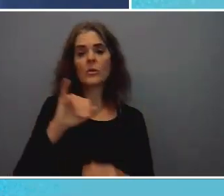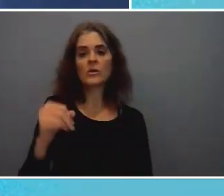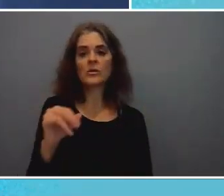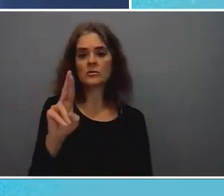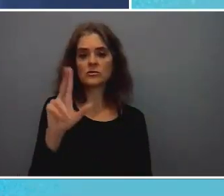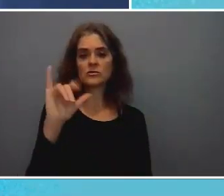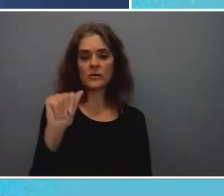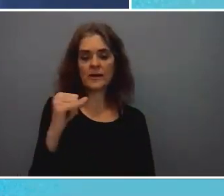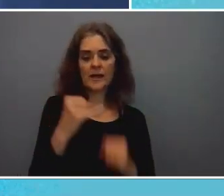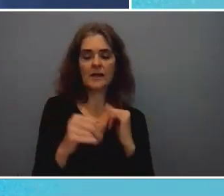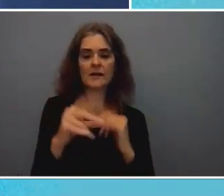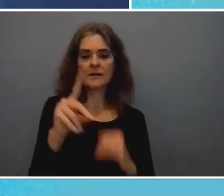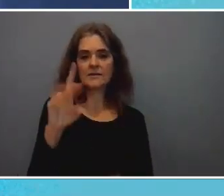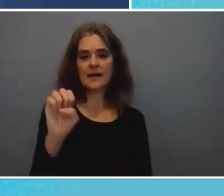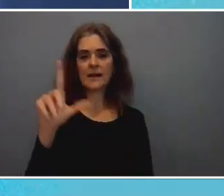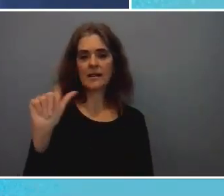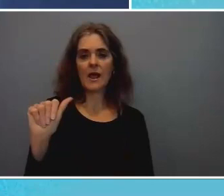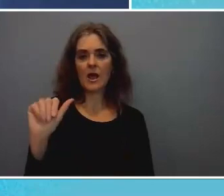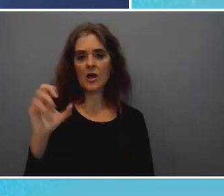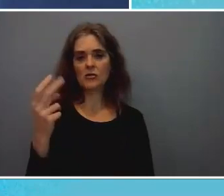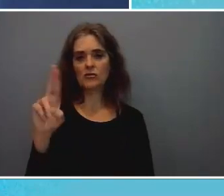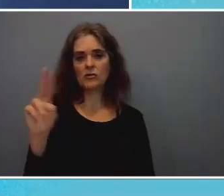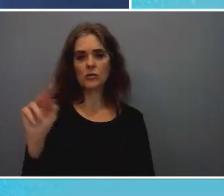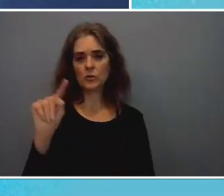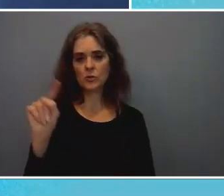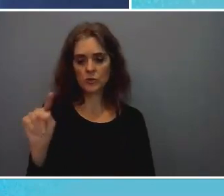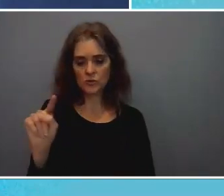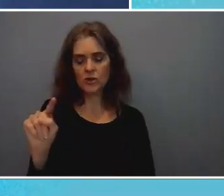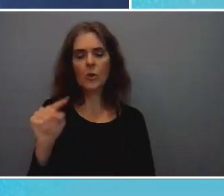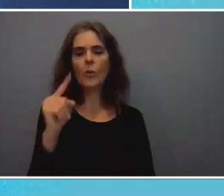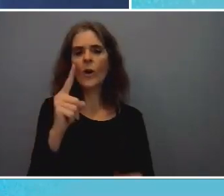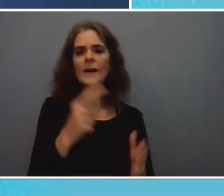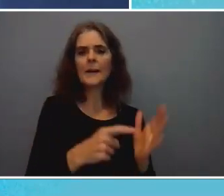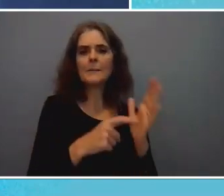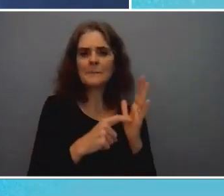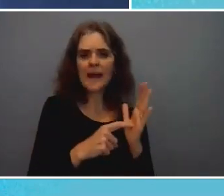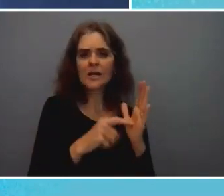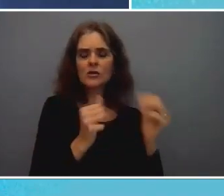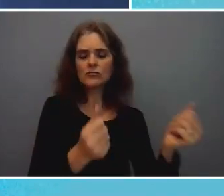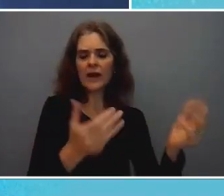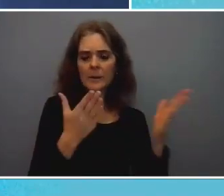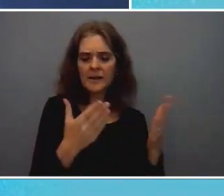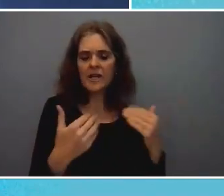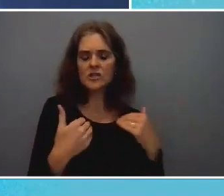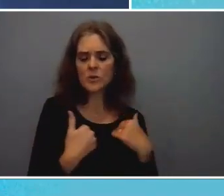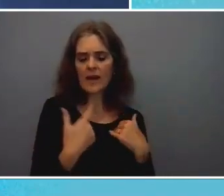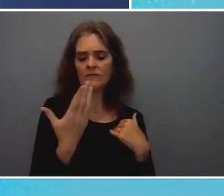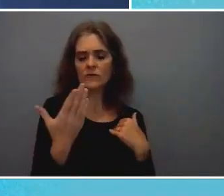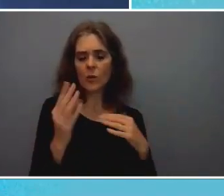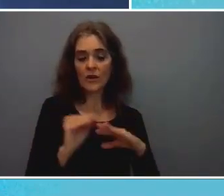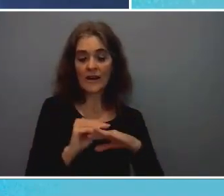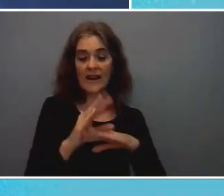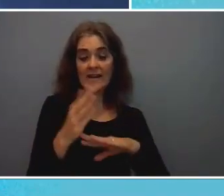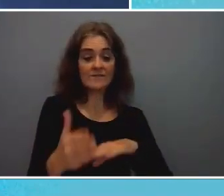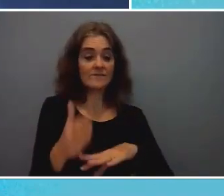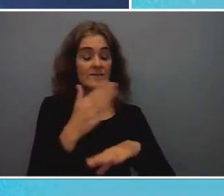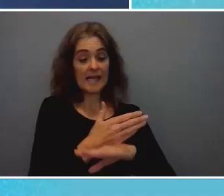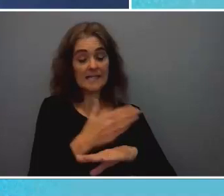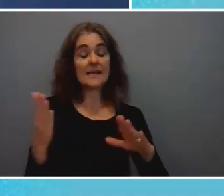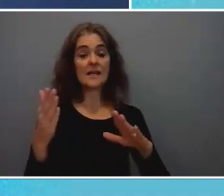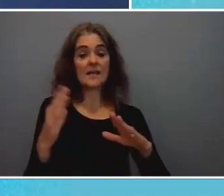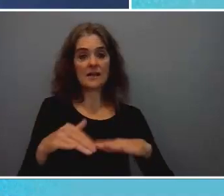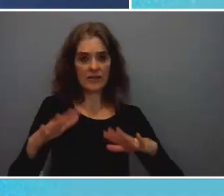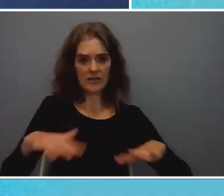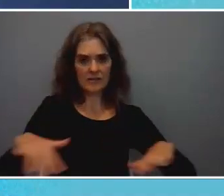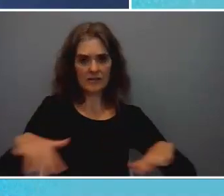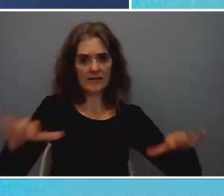what is the one main recommendation you have for advancing international development outcomes through ai climate